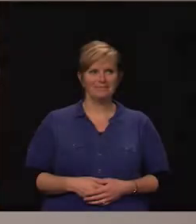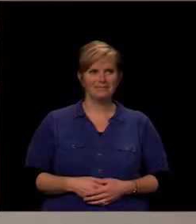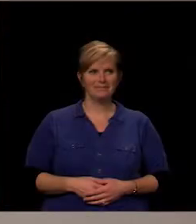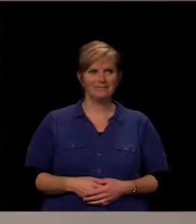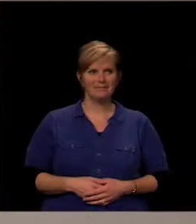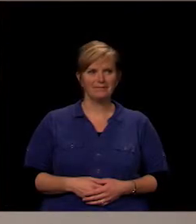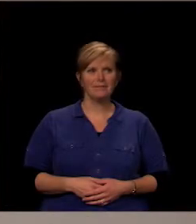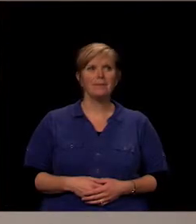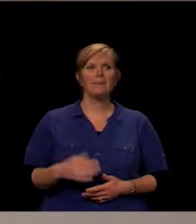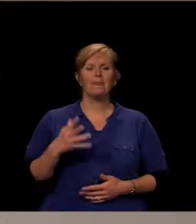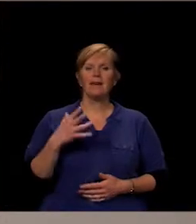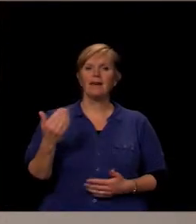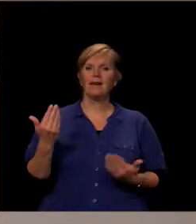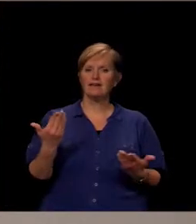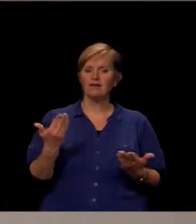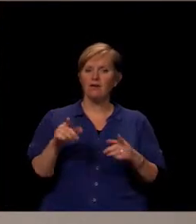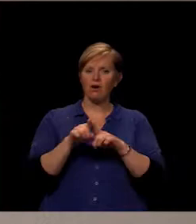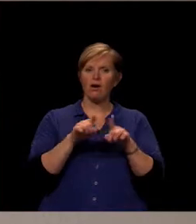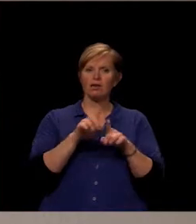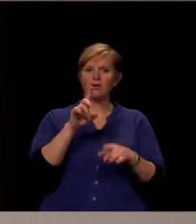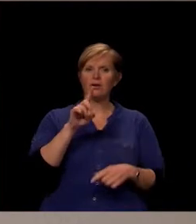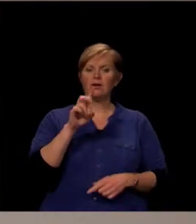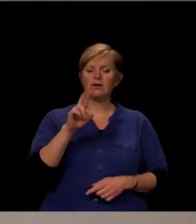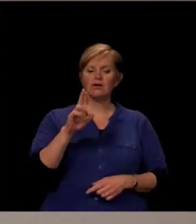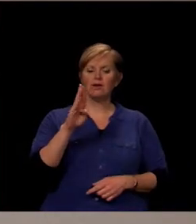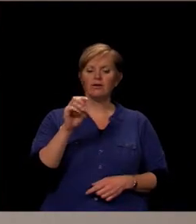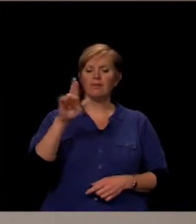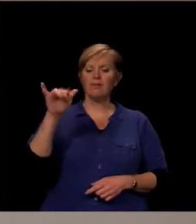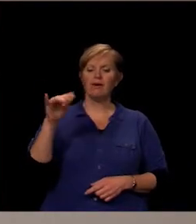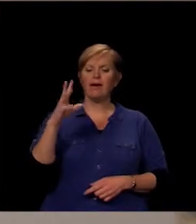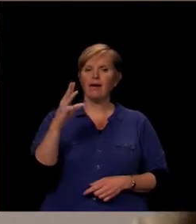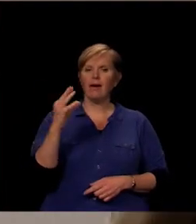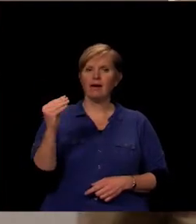And with that, Dr. Berry has a final recognition for us this evening.